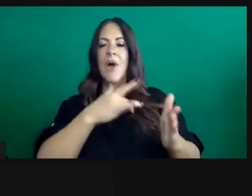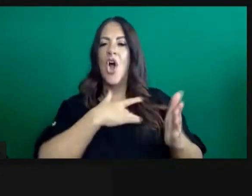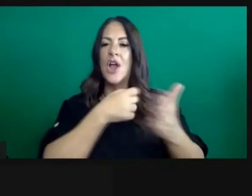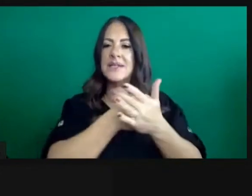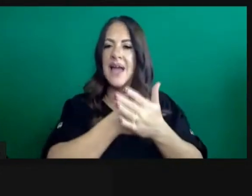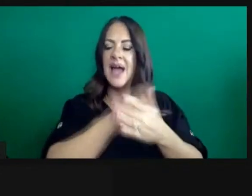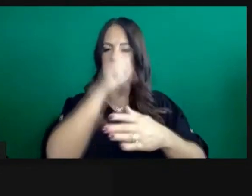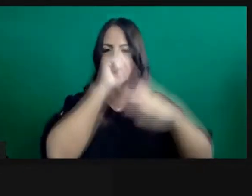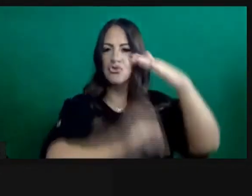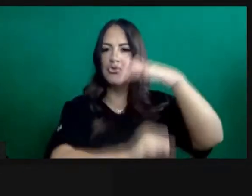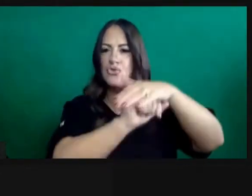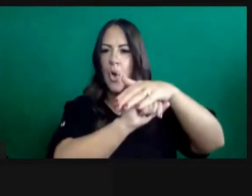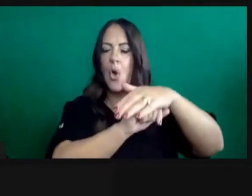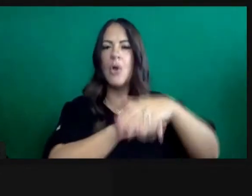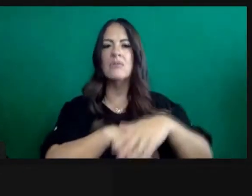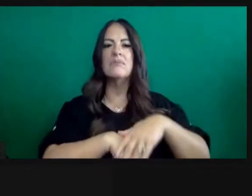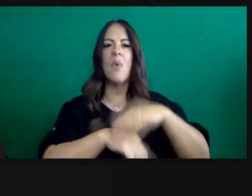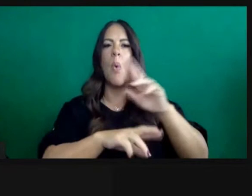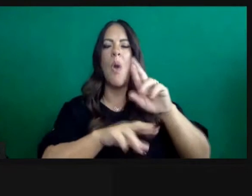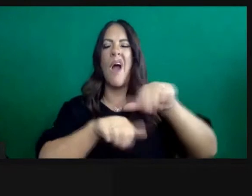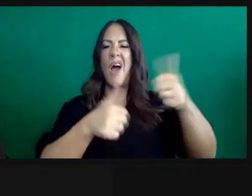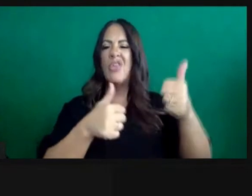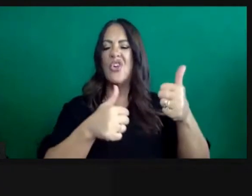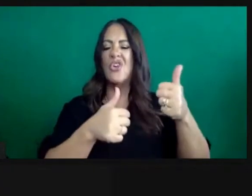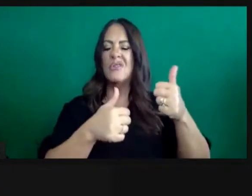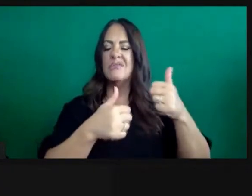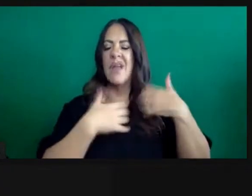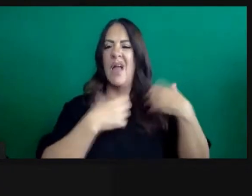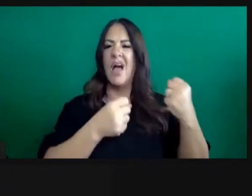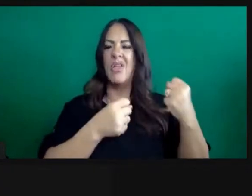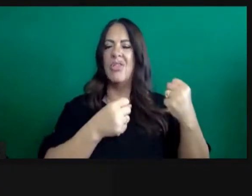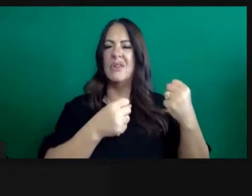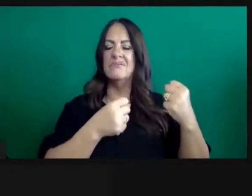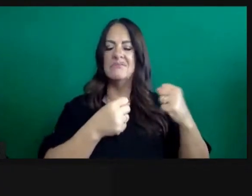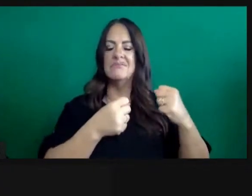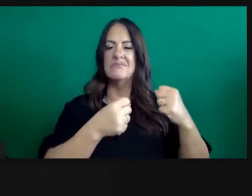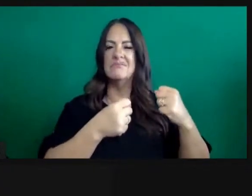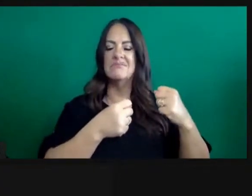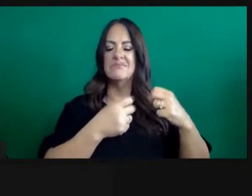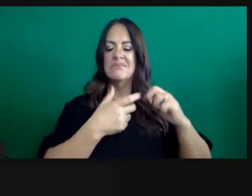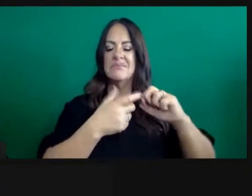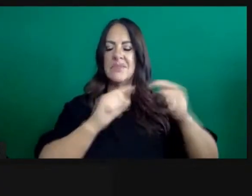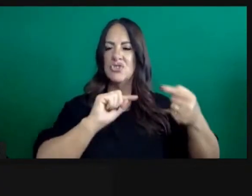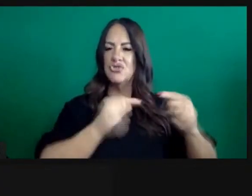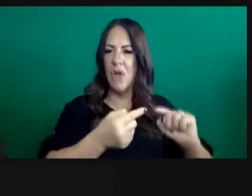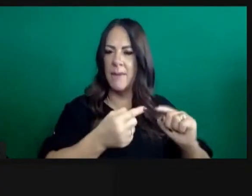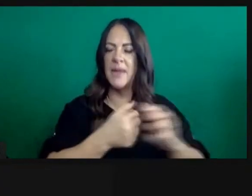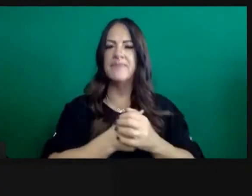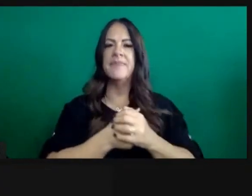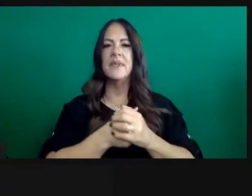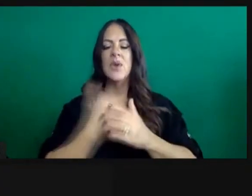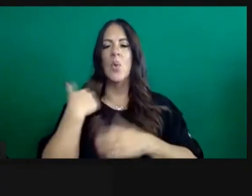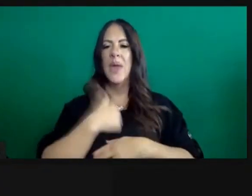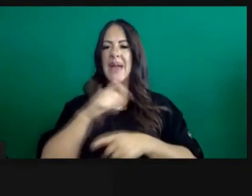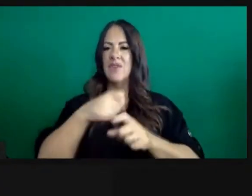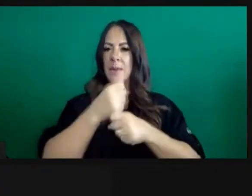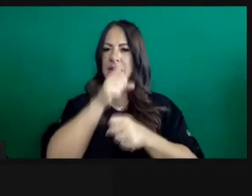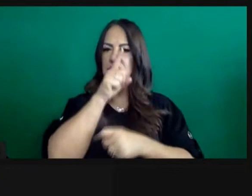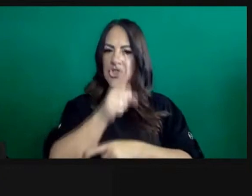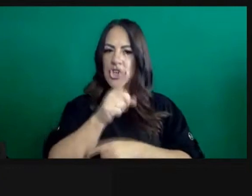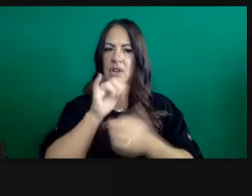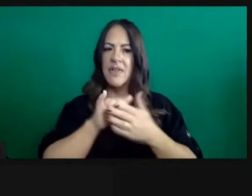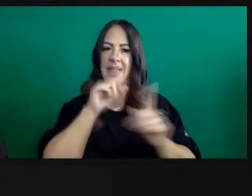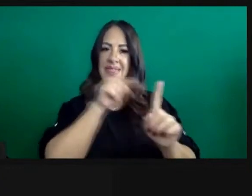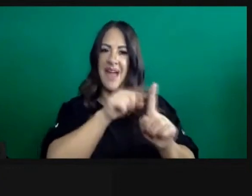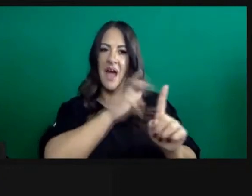strokes, other trauma. So we do essentially protect some of that capacity to make sure we can take care of